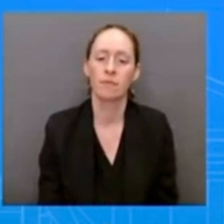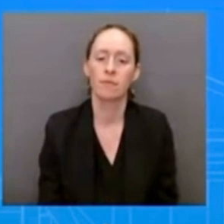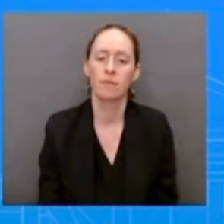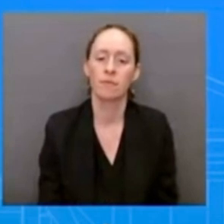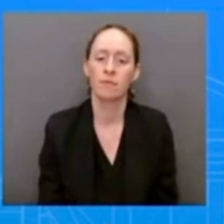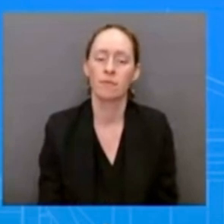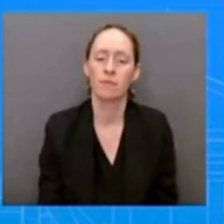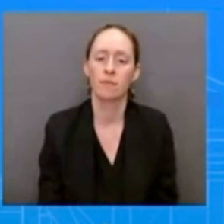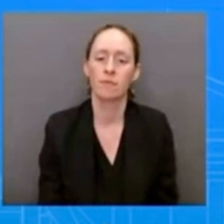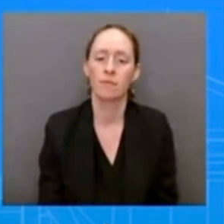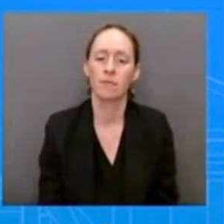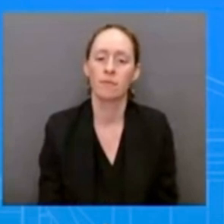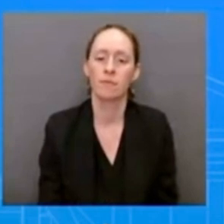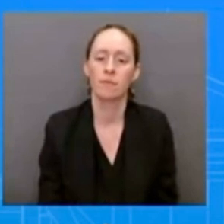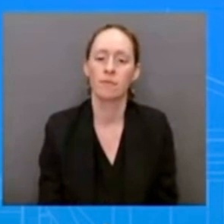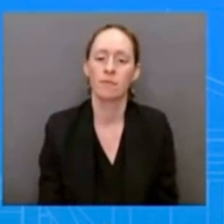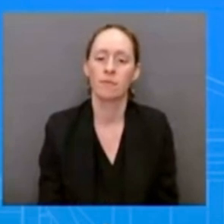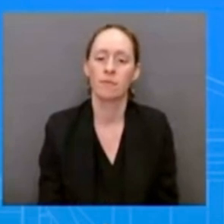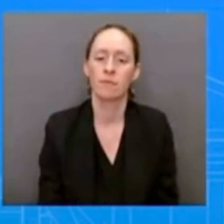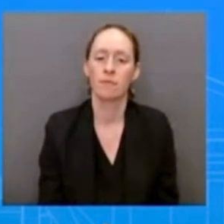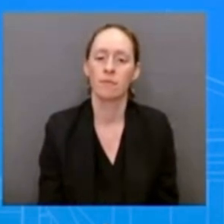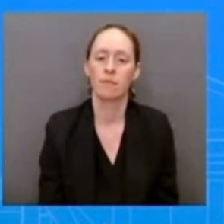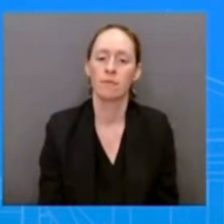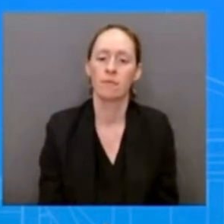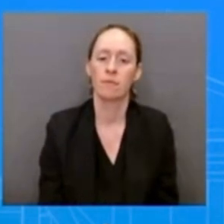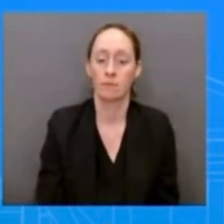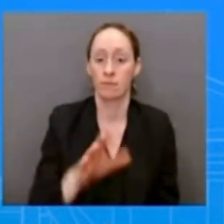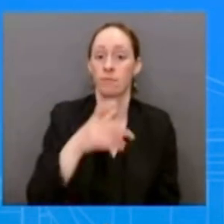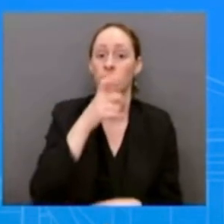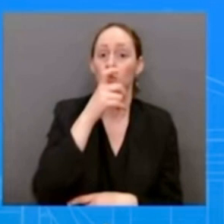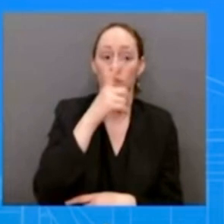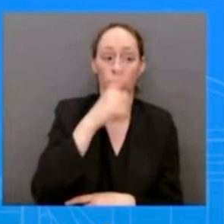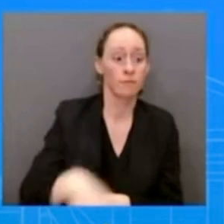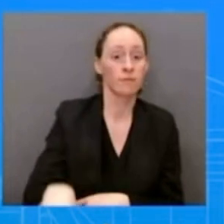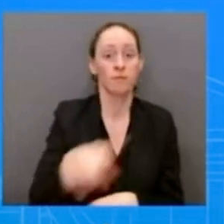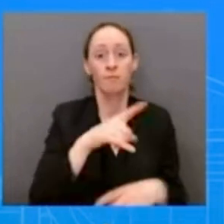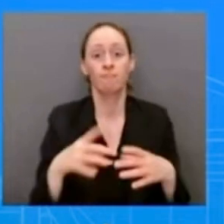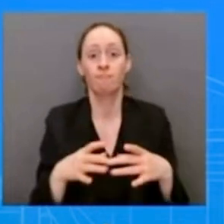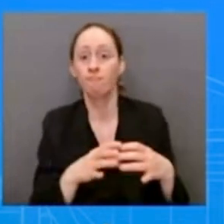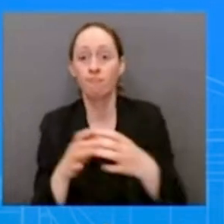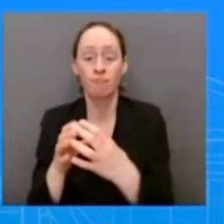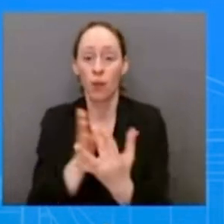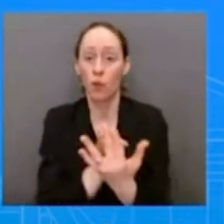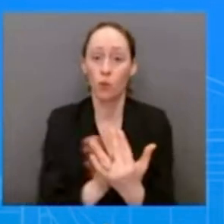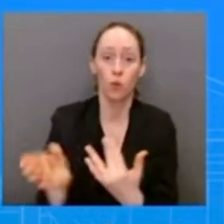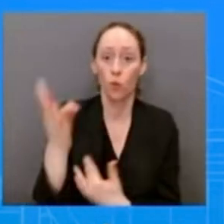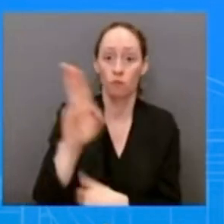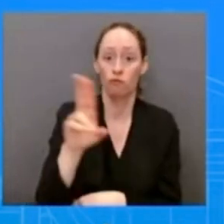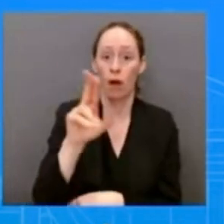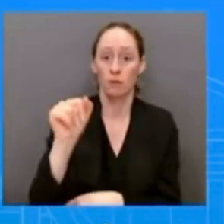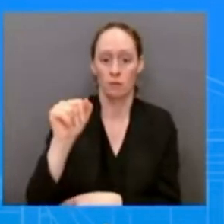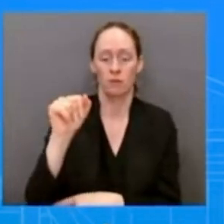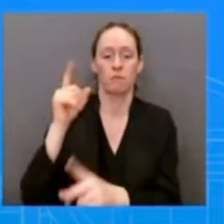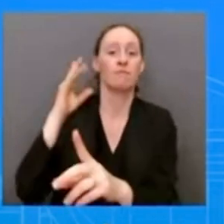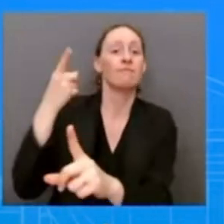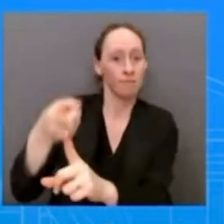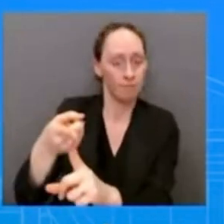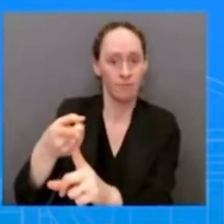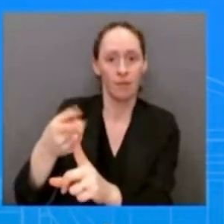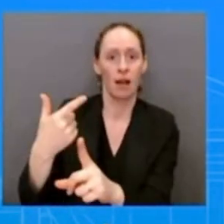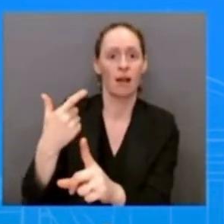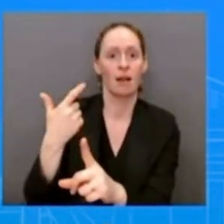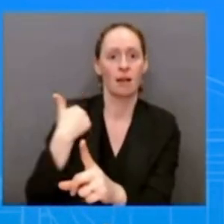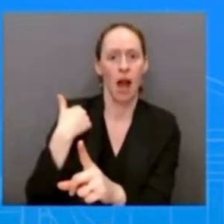some of the asks you'll make of the Canadians when it comes to norad modernization so on the first question uh we've had many